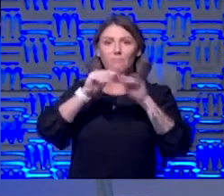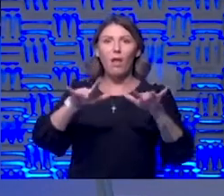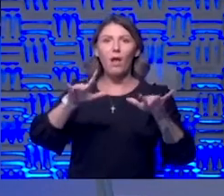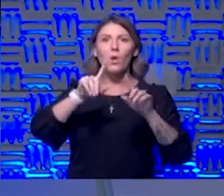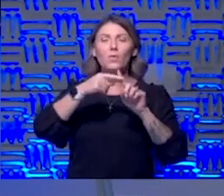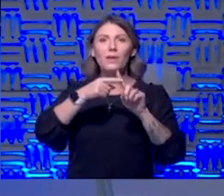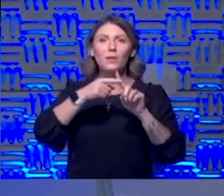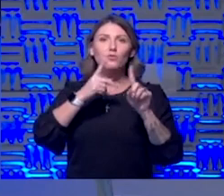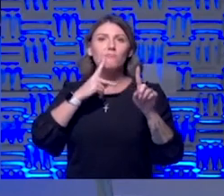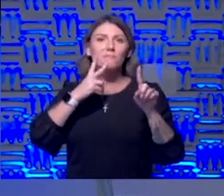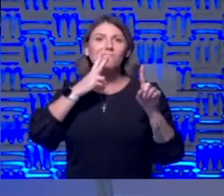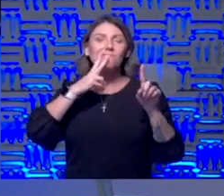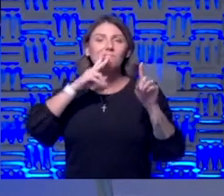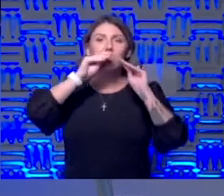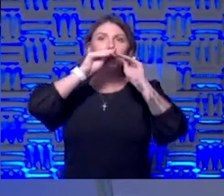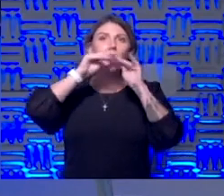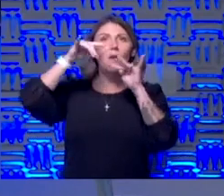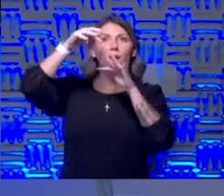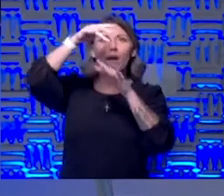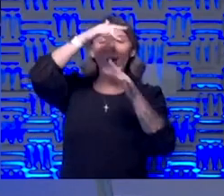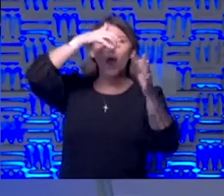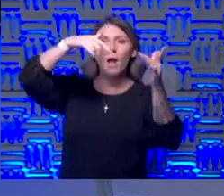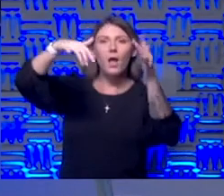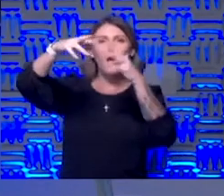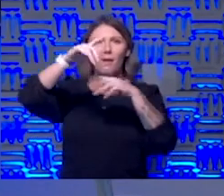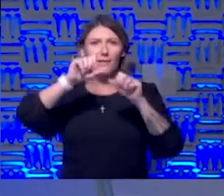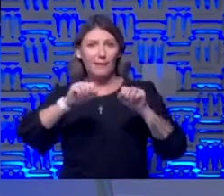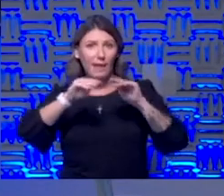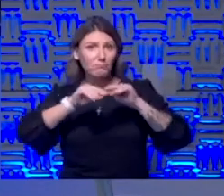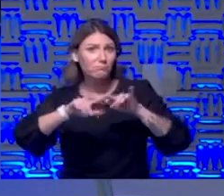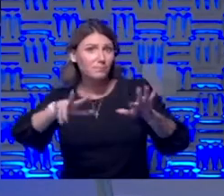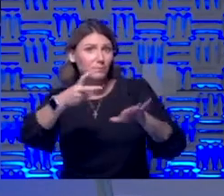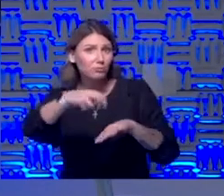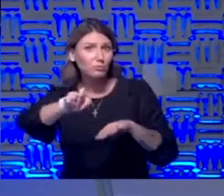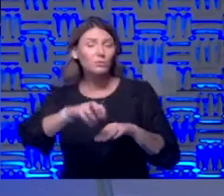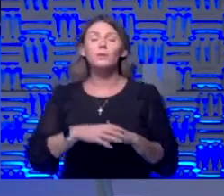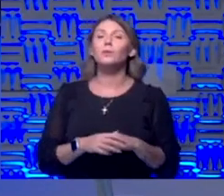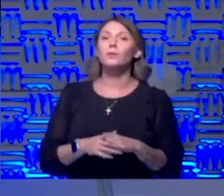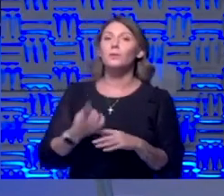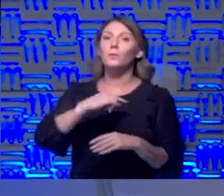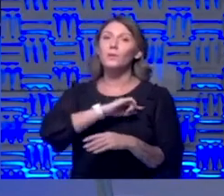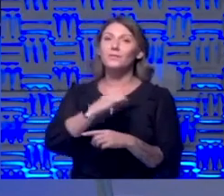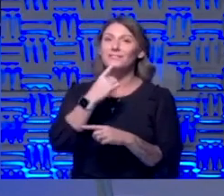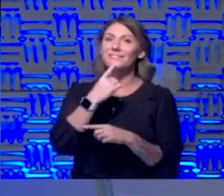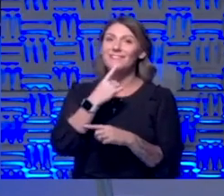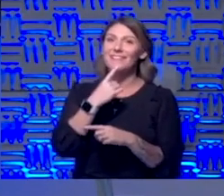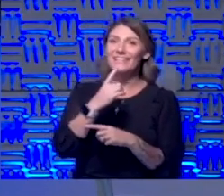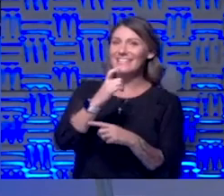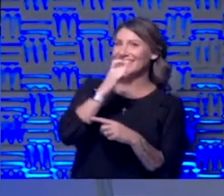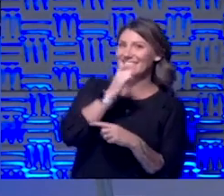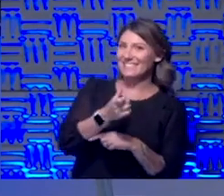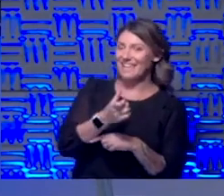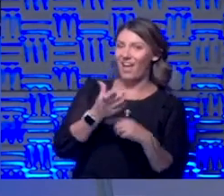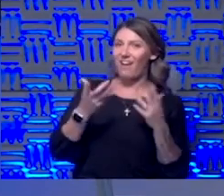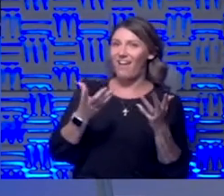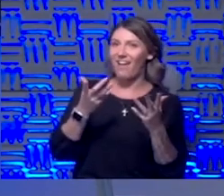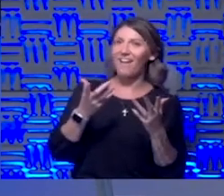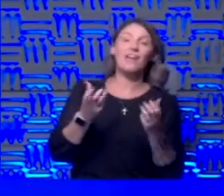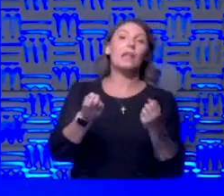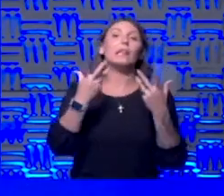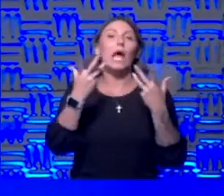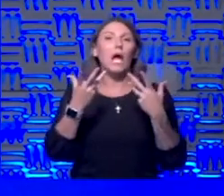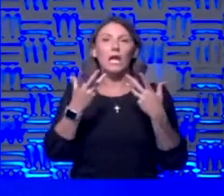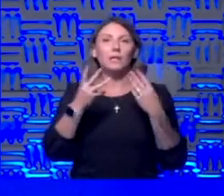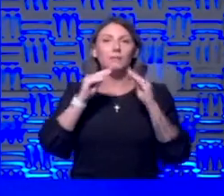what is your answer to that first of all um we have said that no it's not going to be very significant